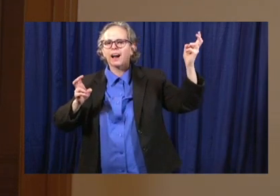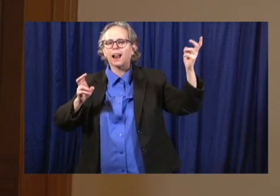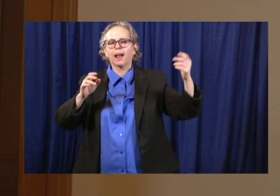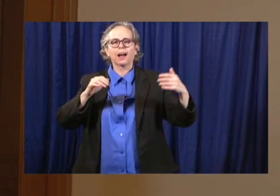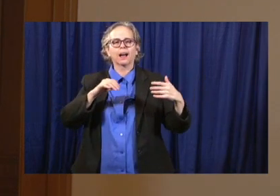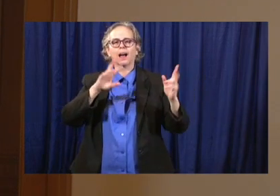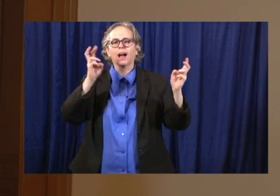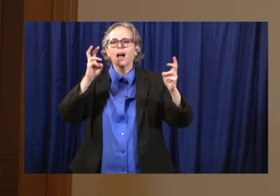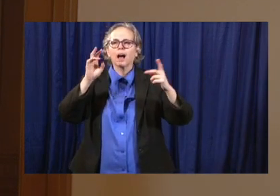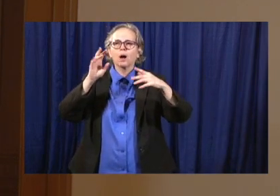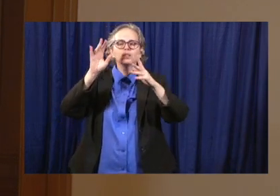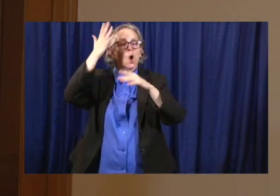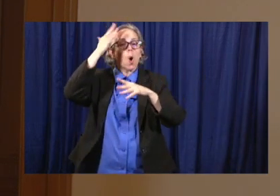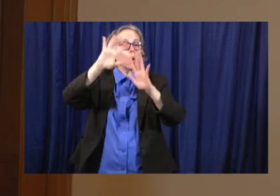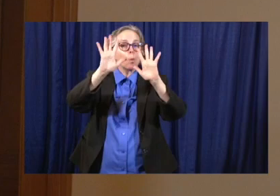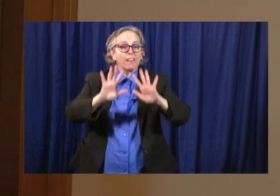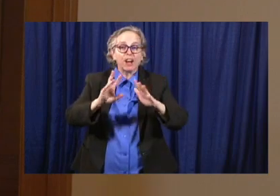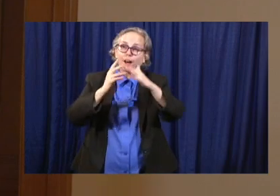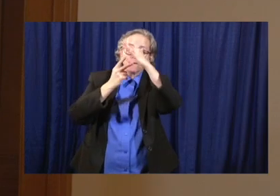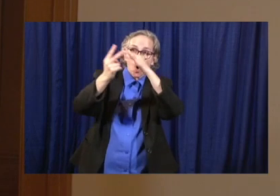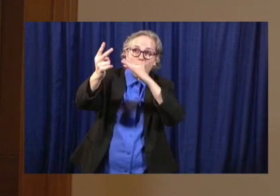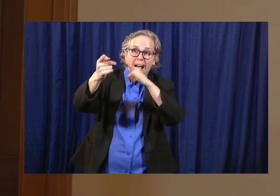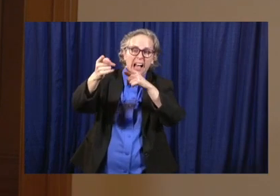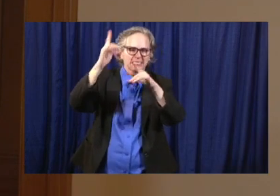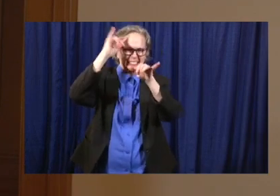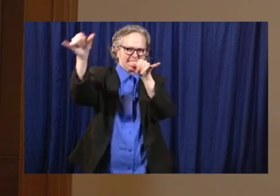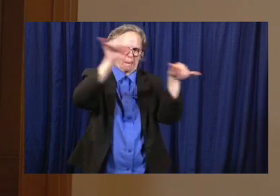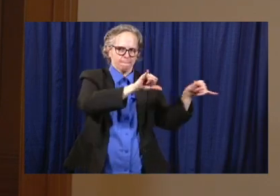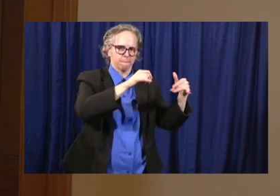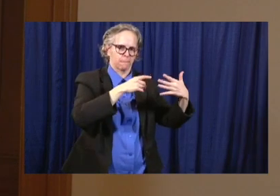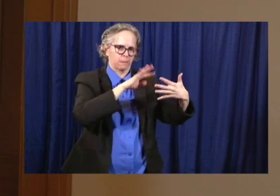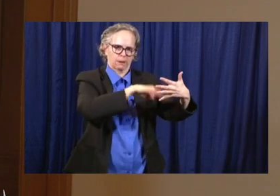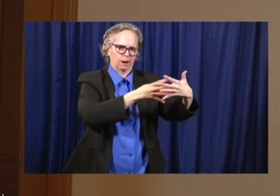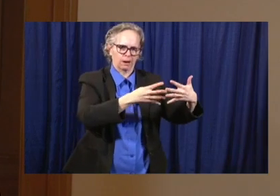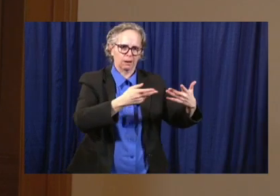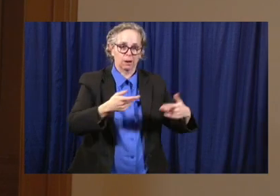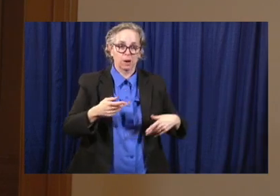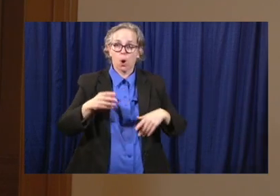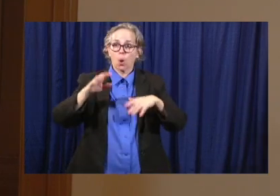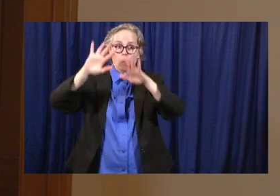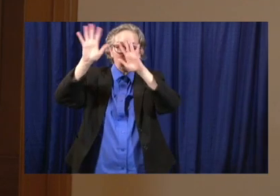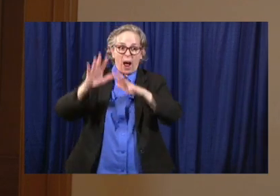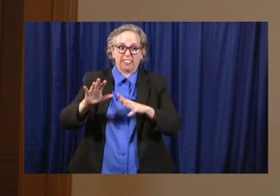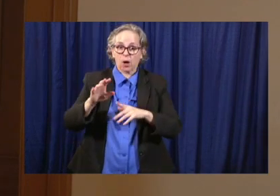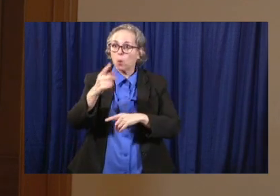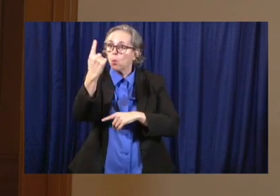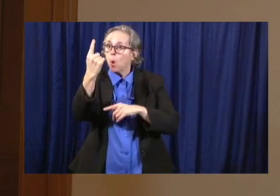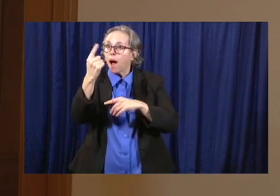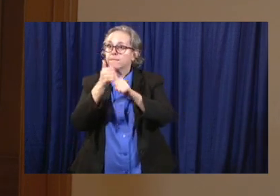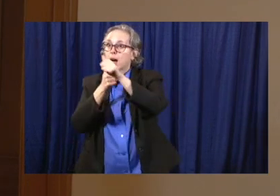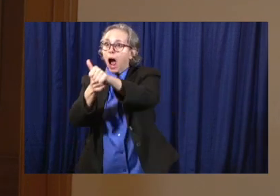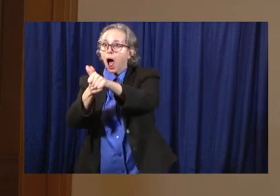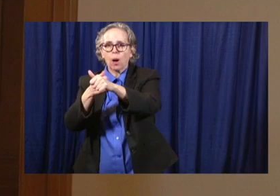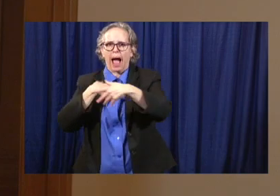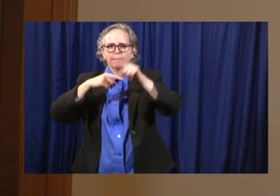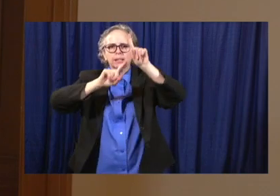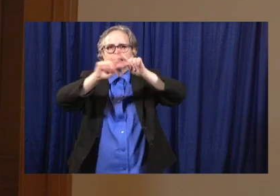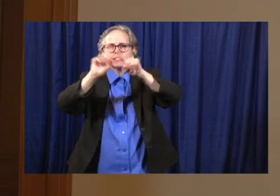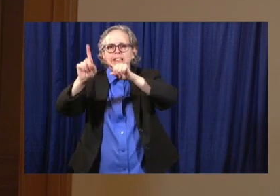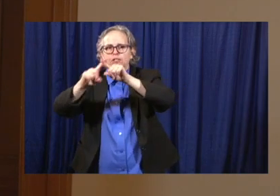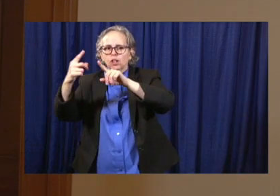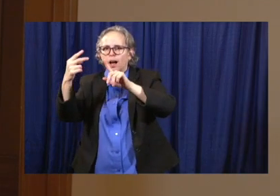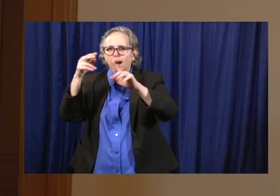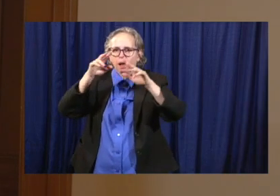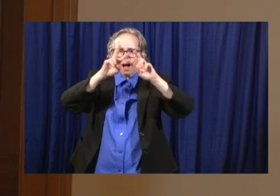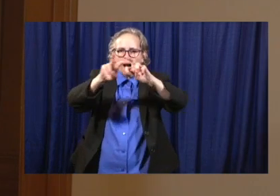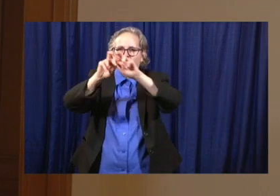forecasters don't use one model they use multiple and they take a wide range of things and similarly when we look at the modeling for